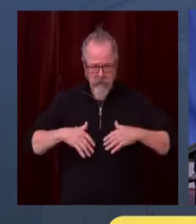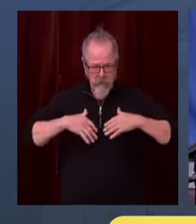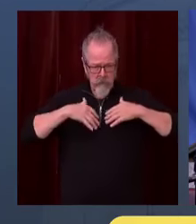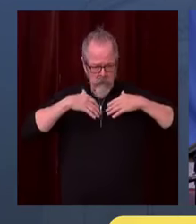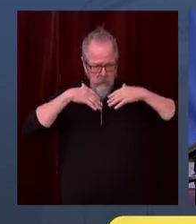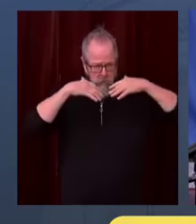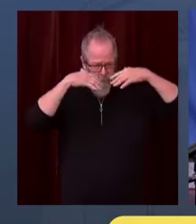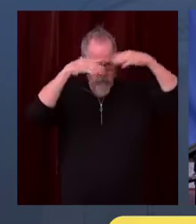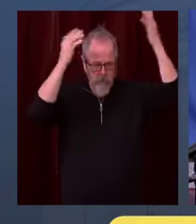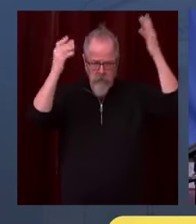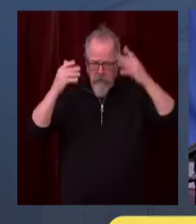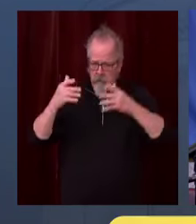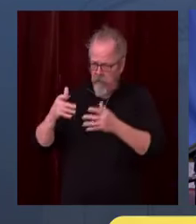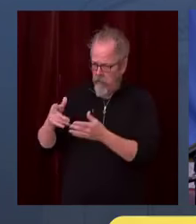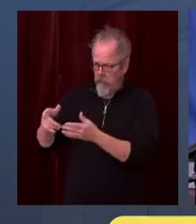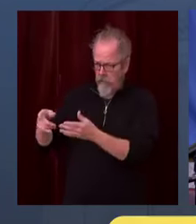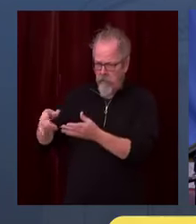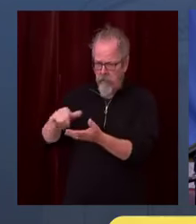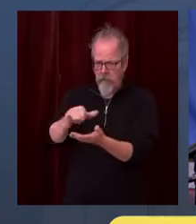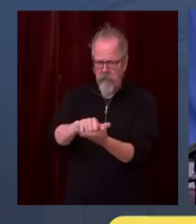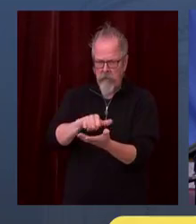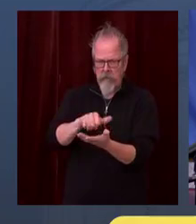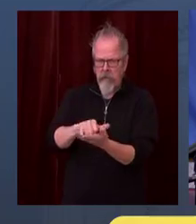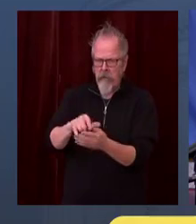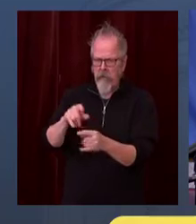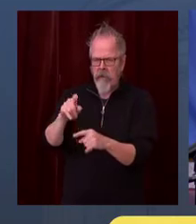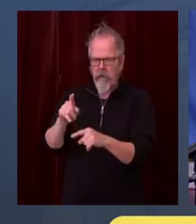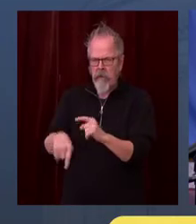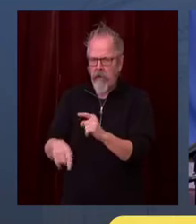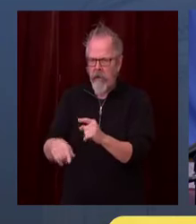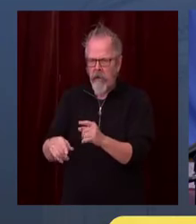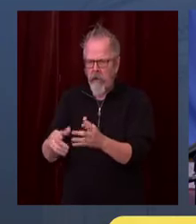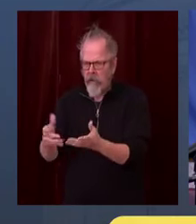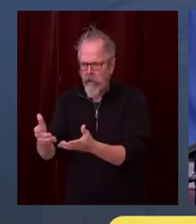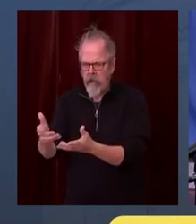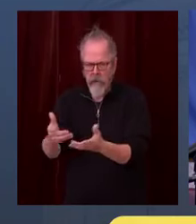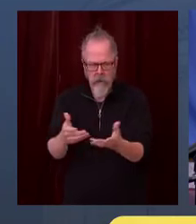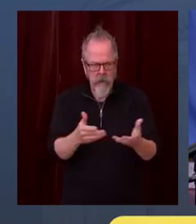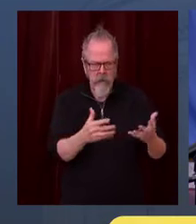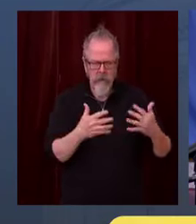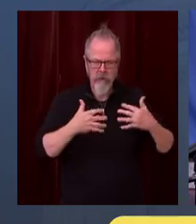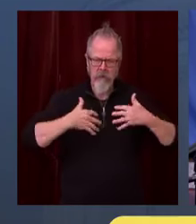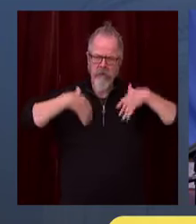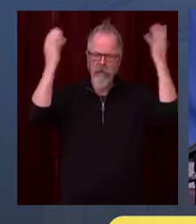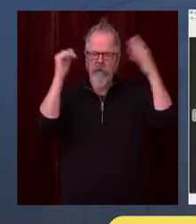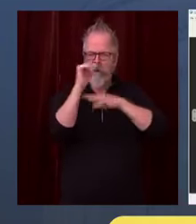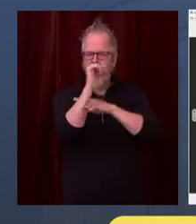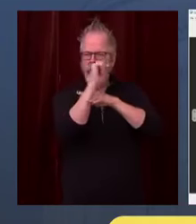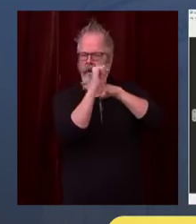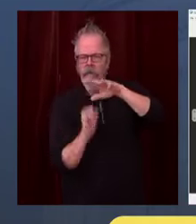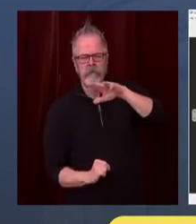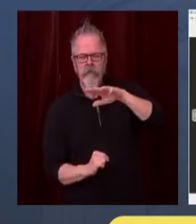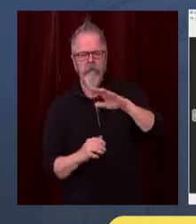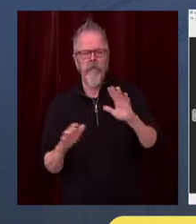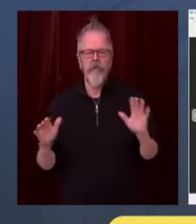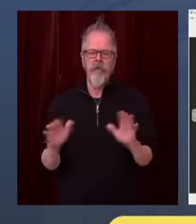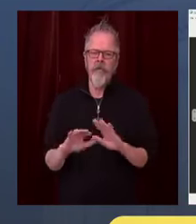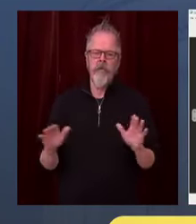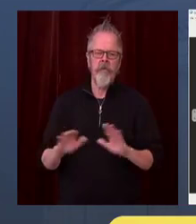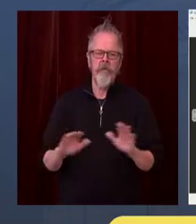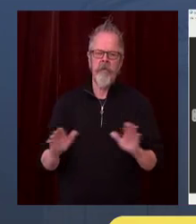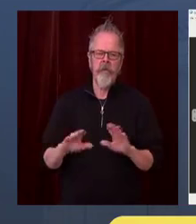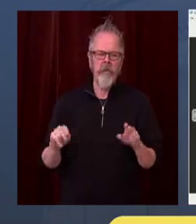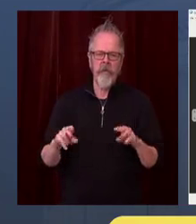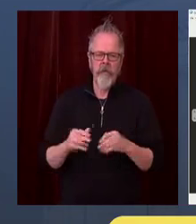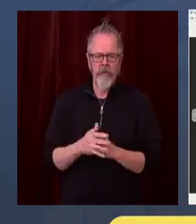Yesterday, there were more than 2,286 cases. This is a record for our state.